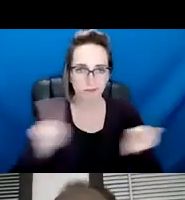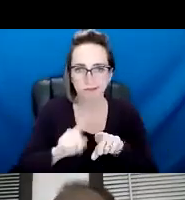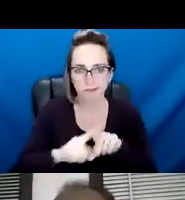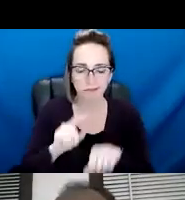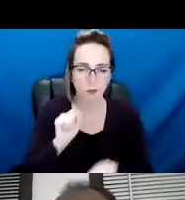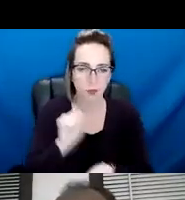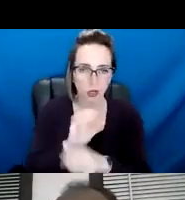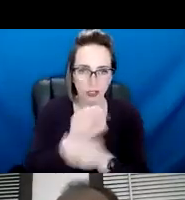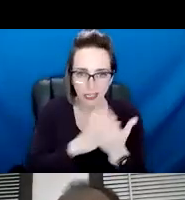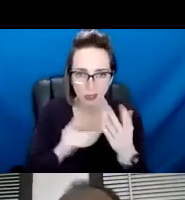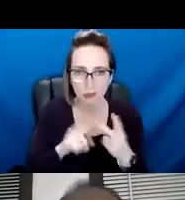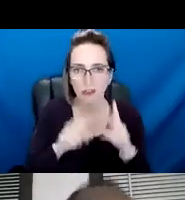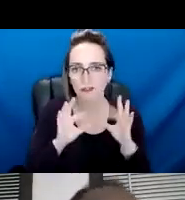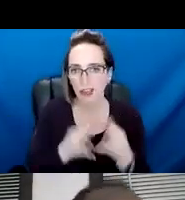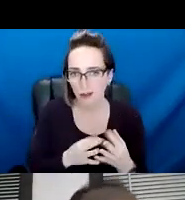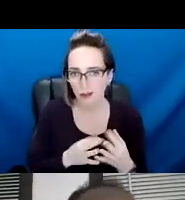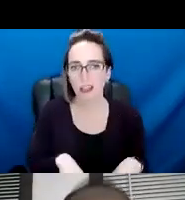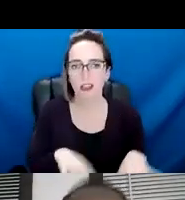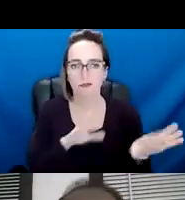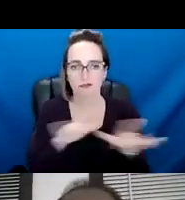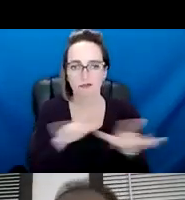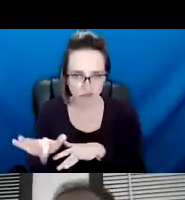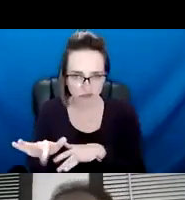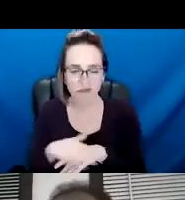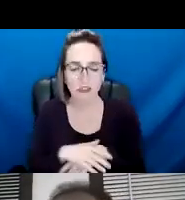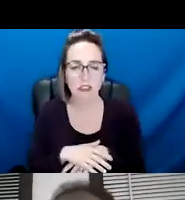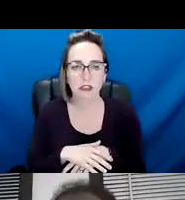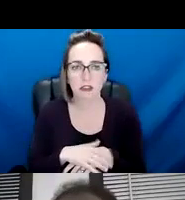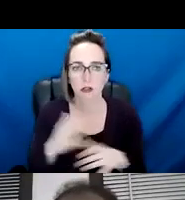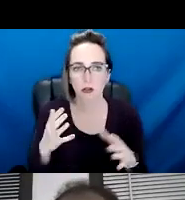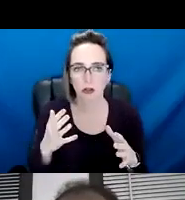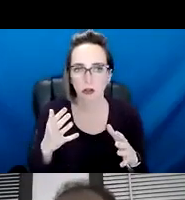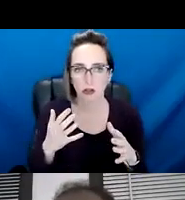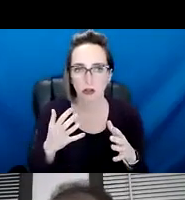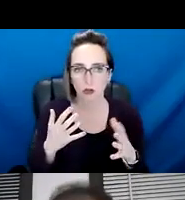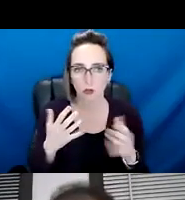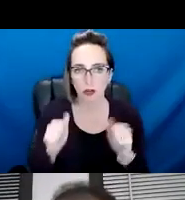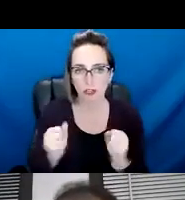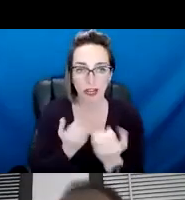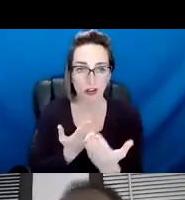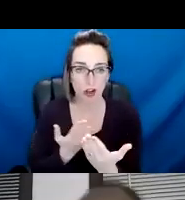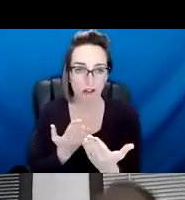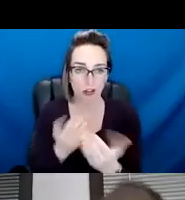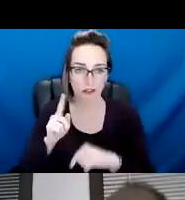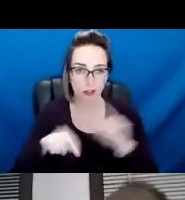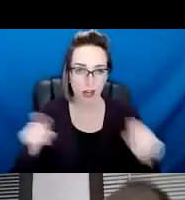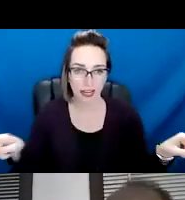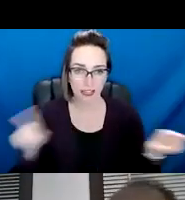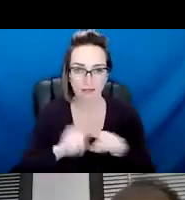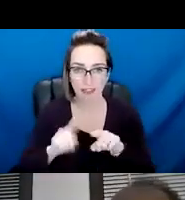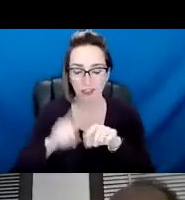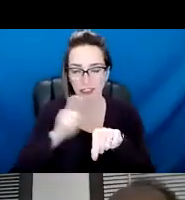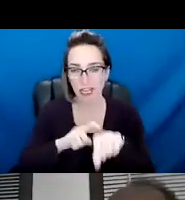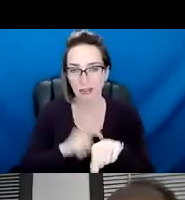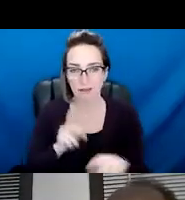and family commitments, work commitments. Um, so we would like to be mindful of that and make sure that we're offering opportunities for people to